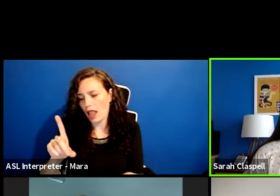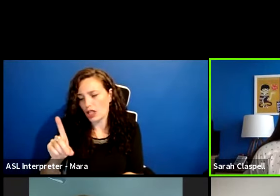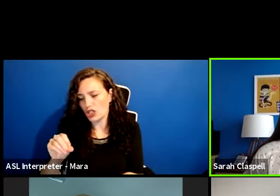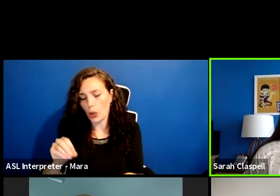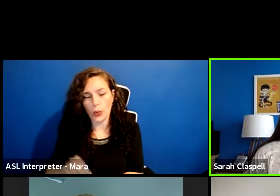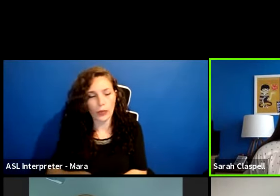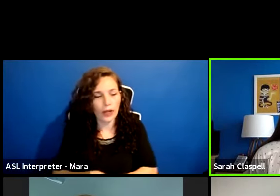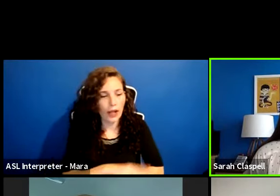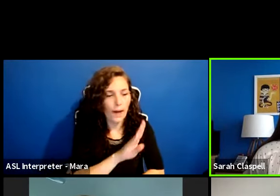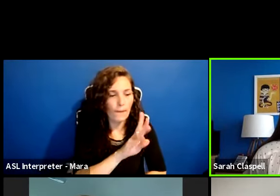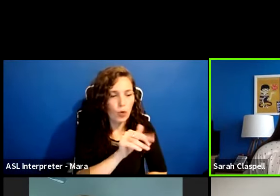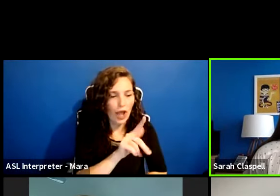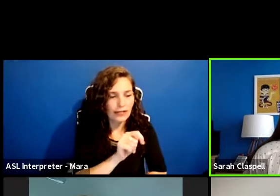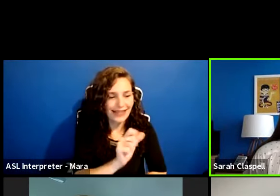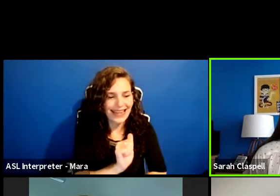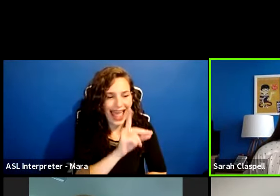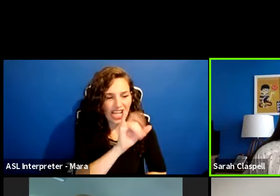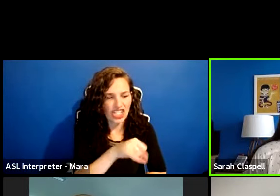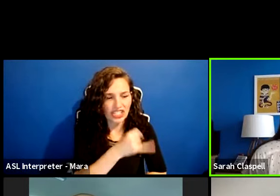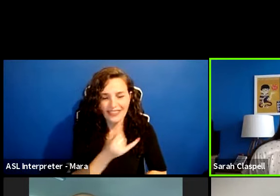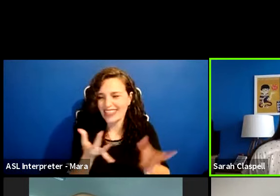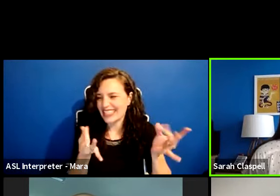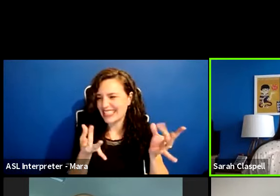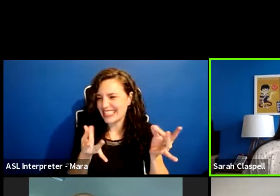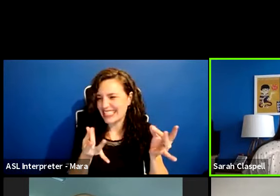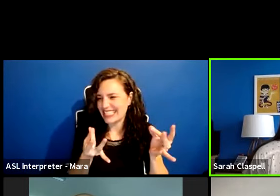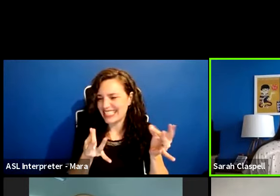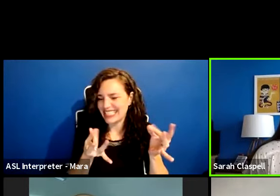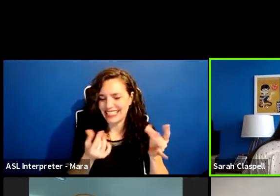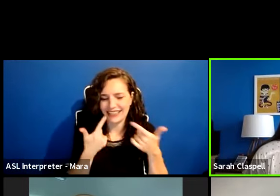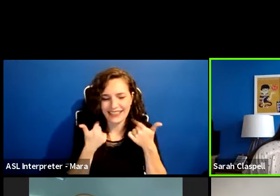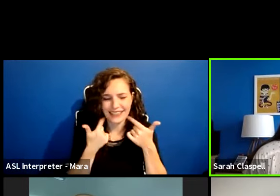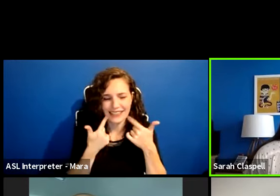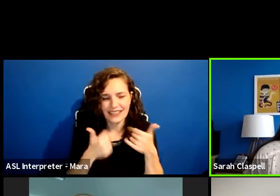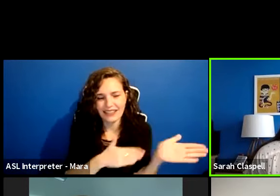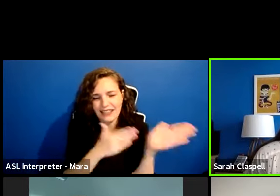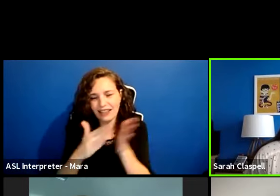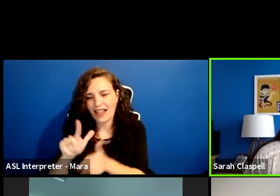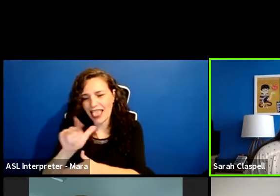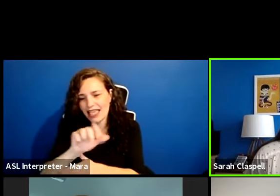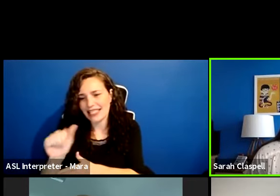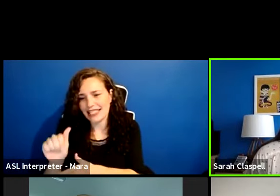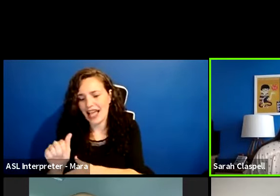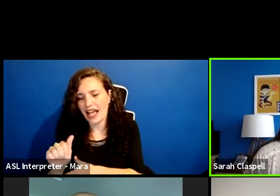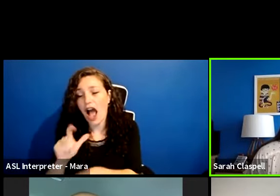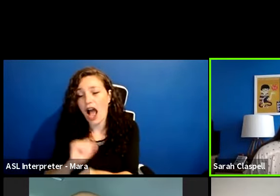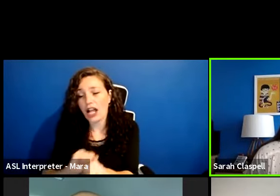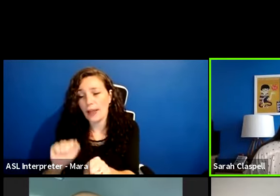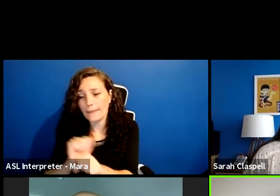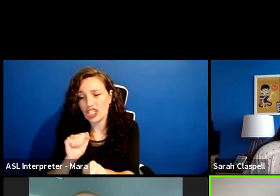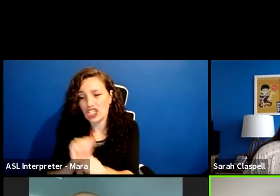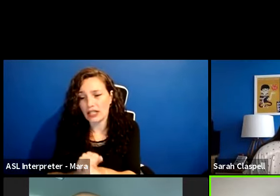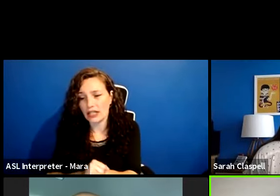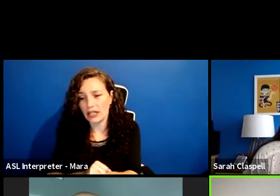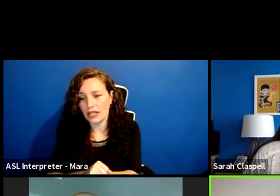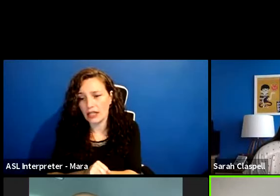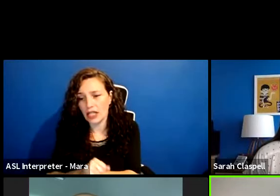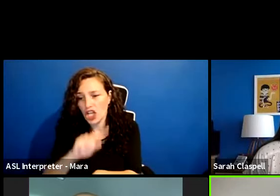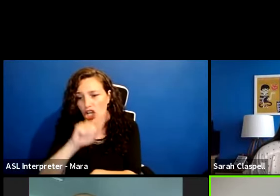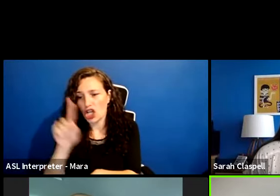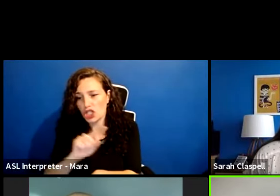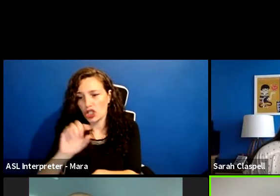adjective. Sticky. Sticky. And Lisa and occupation. Zookeeper.